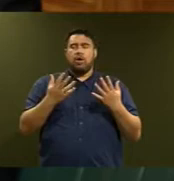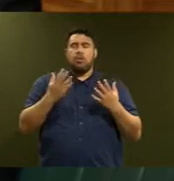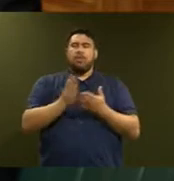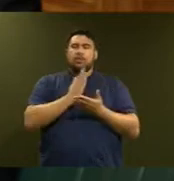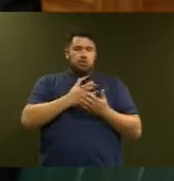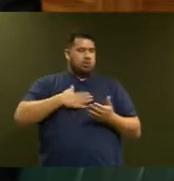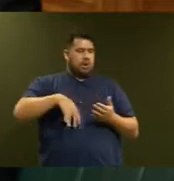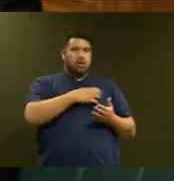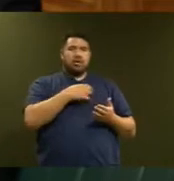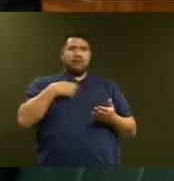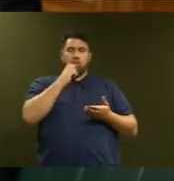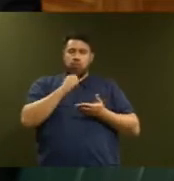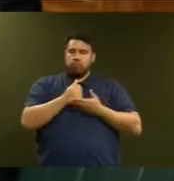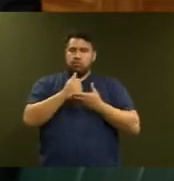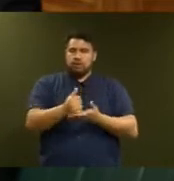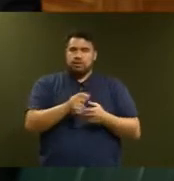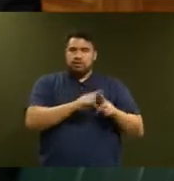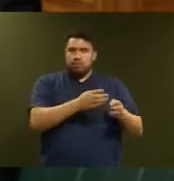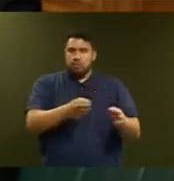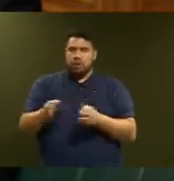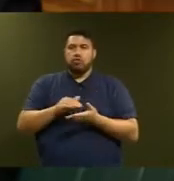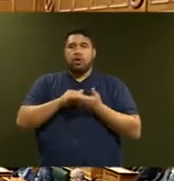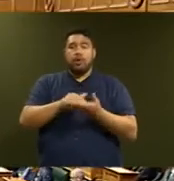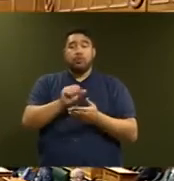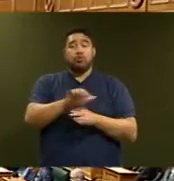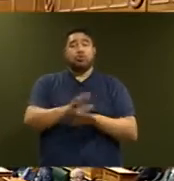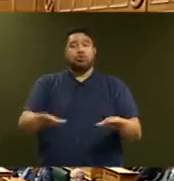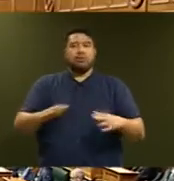have provided for their children to make, to add to their children's well-being.